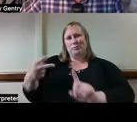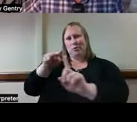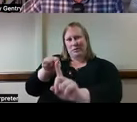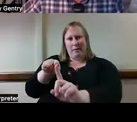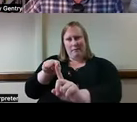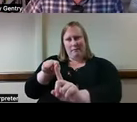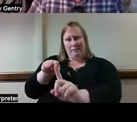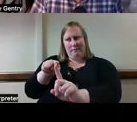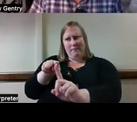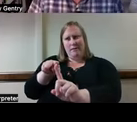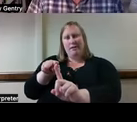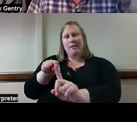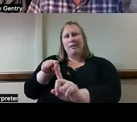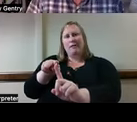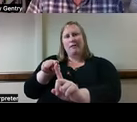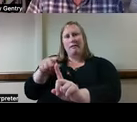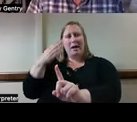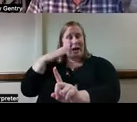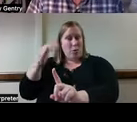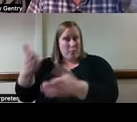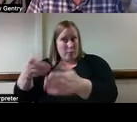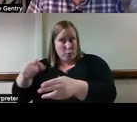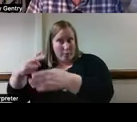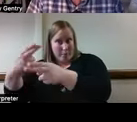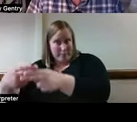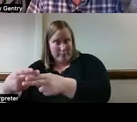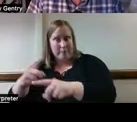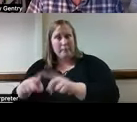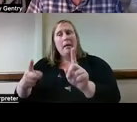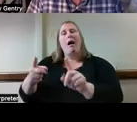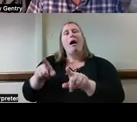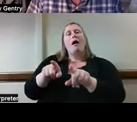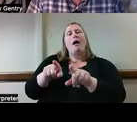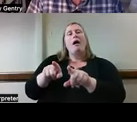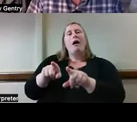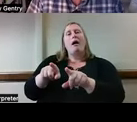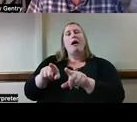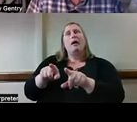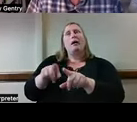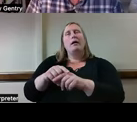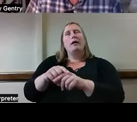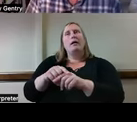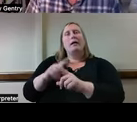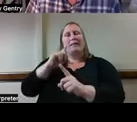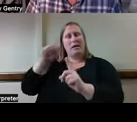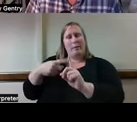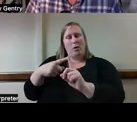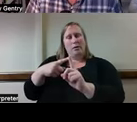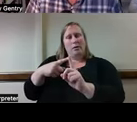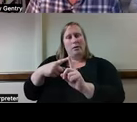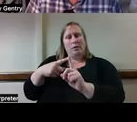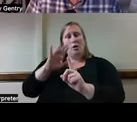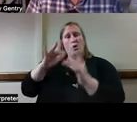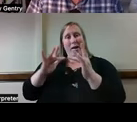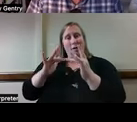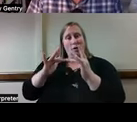reminder that, and I don't know if you'll mention it, but we also always, I haven't shared, but you have to think about whether or not your internet goes